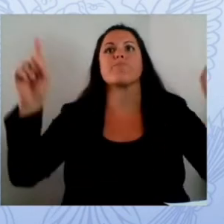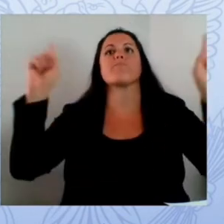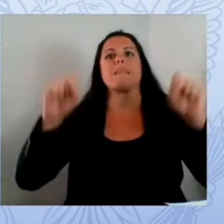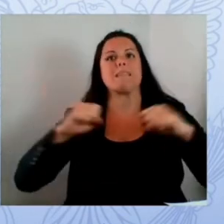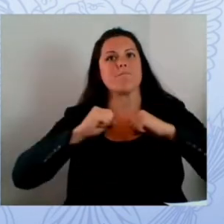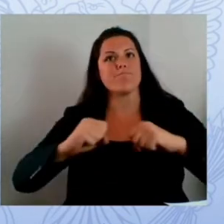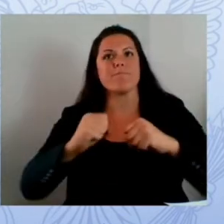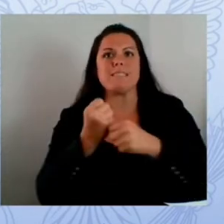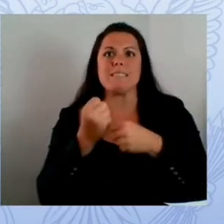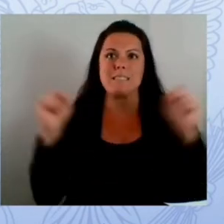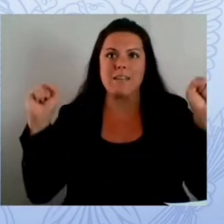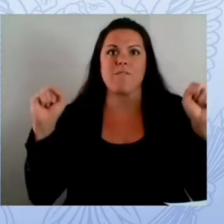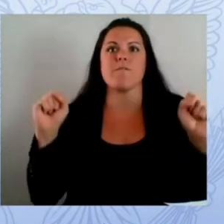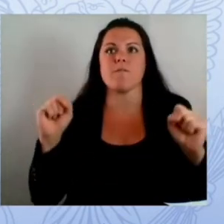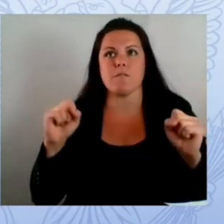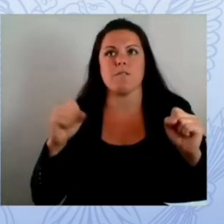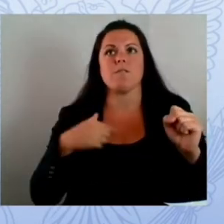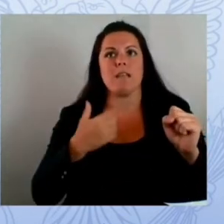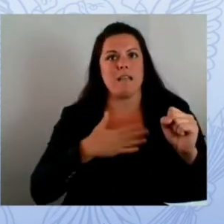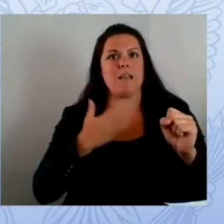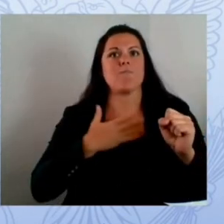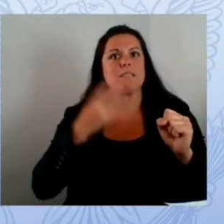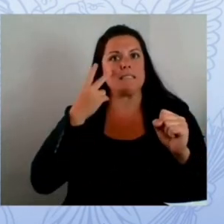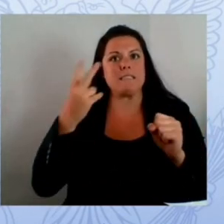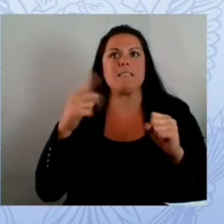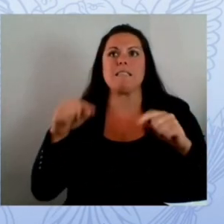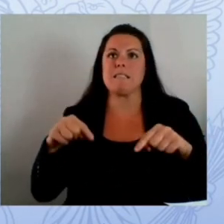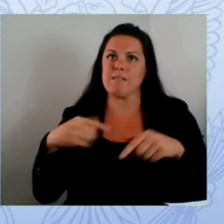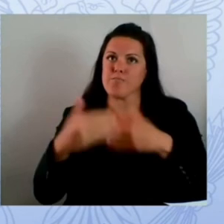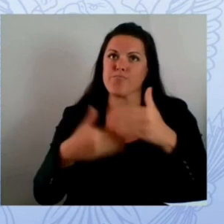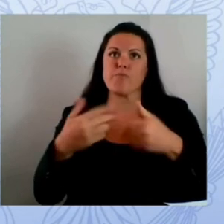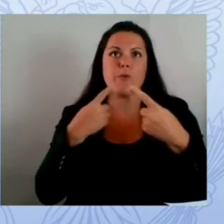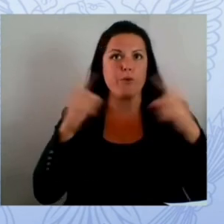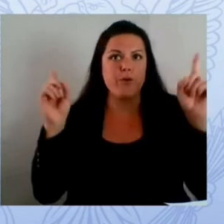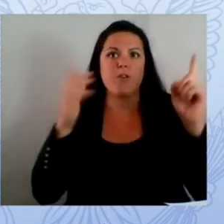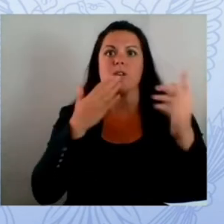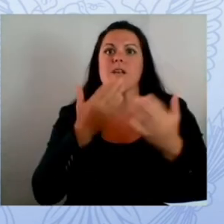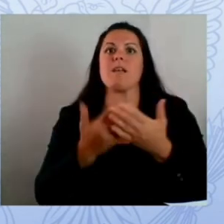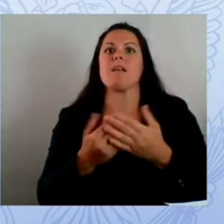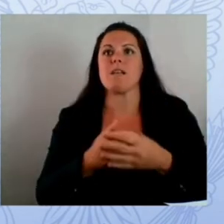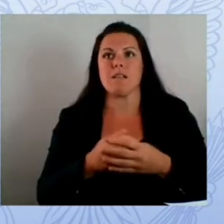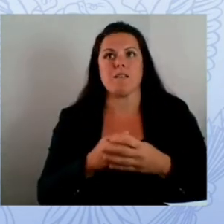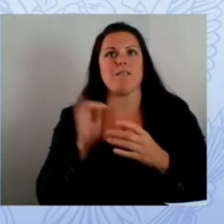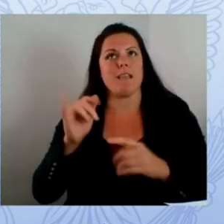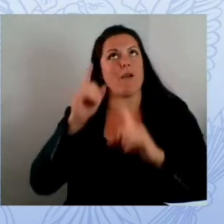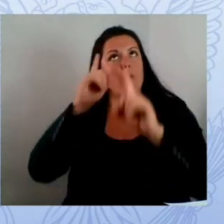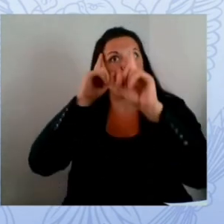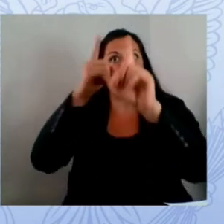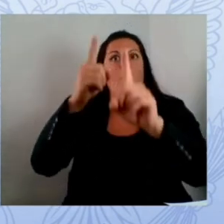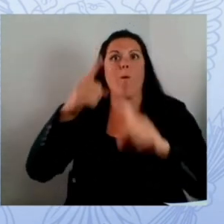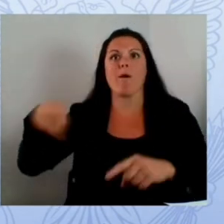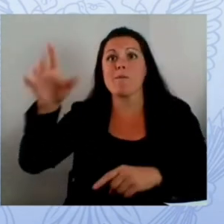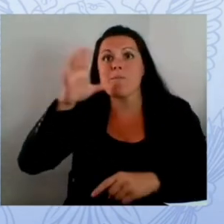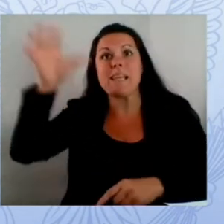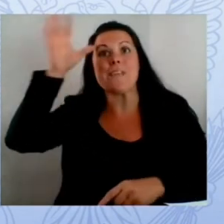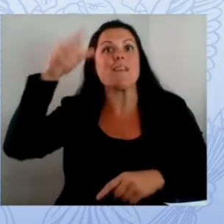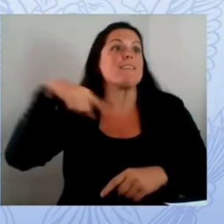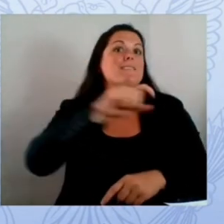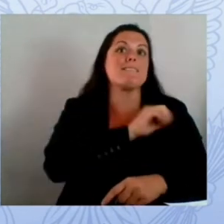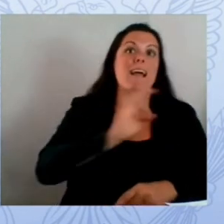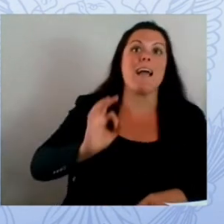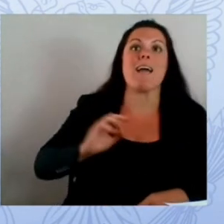have built out a program that can be the key to success which is trifold and we've heard it here today funding partnerships